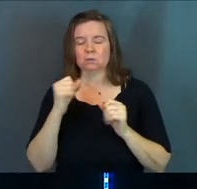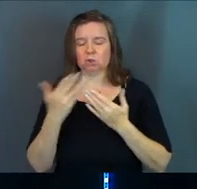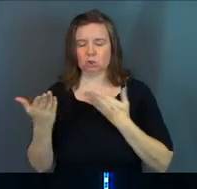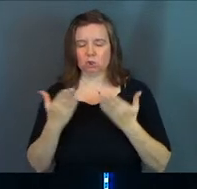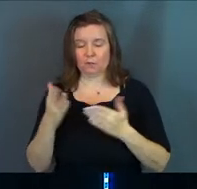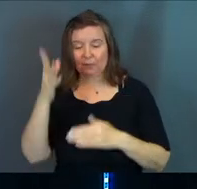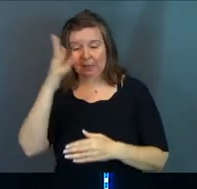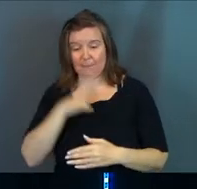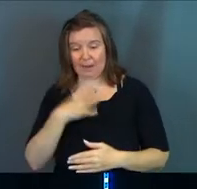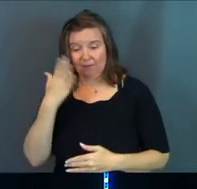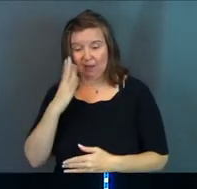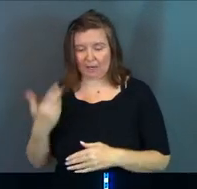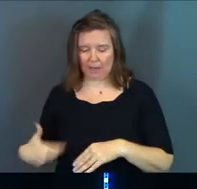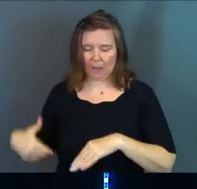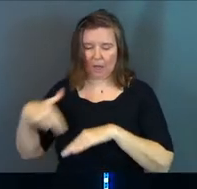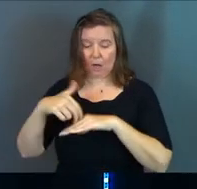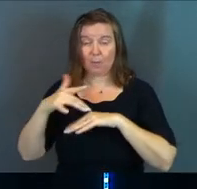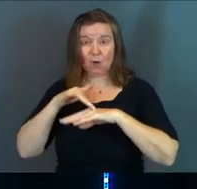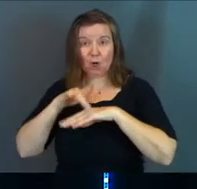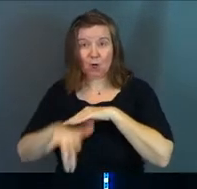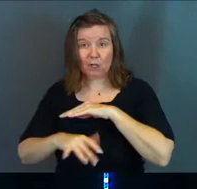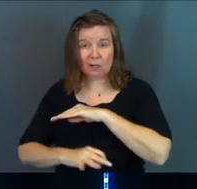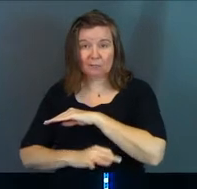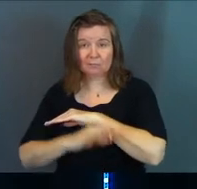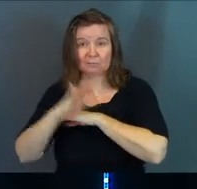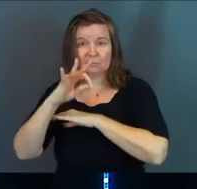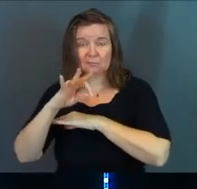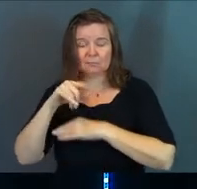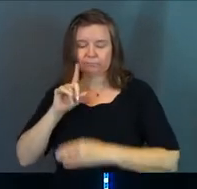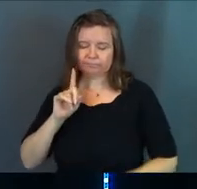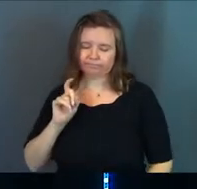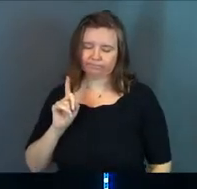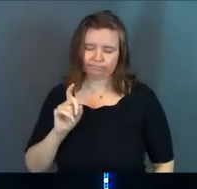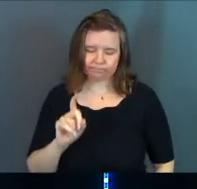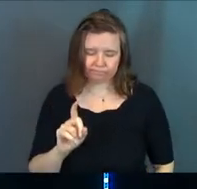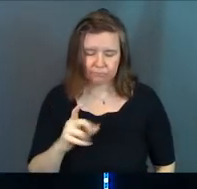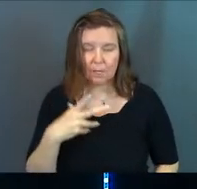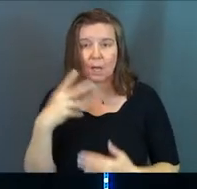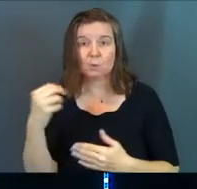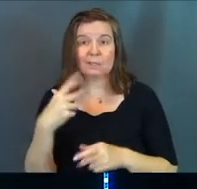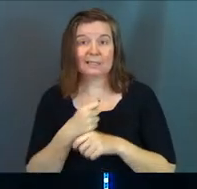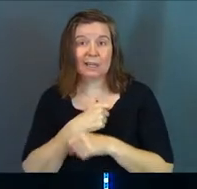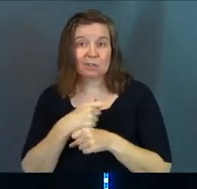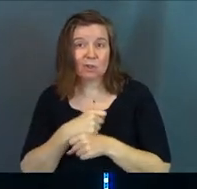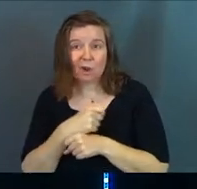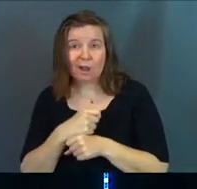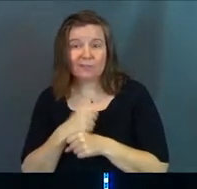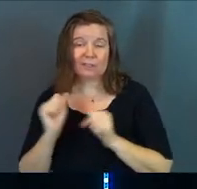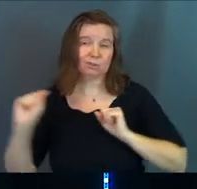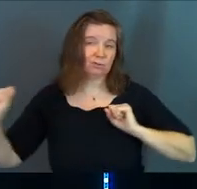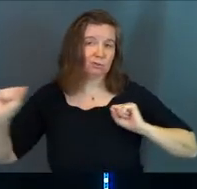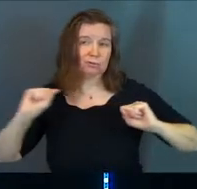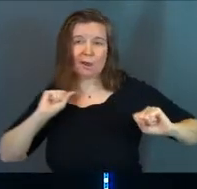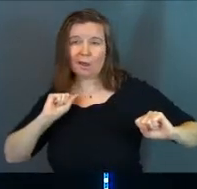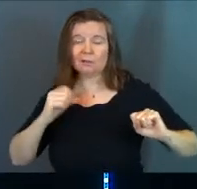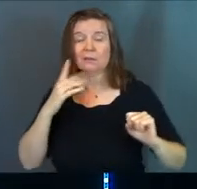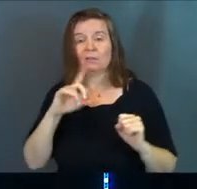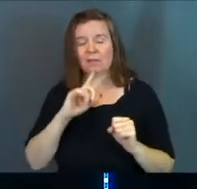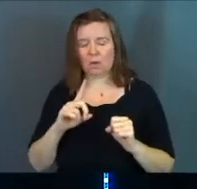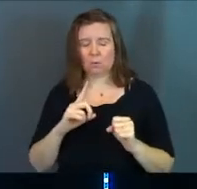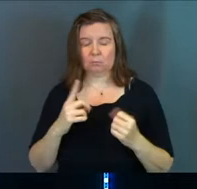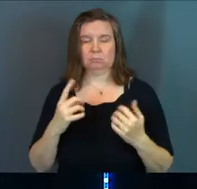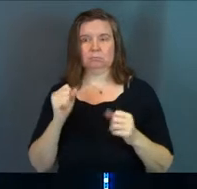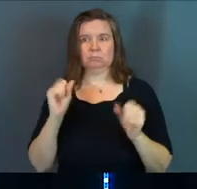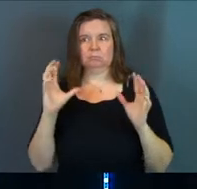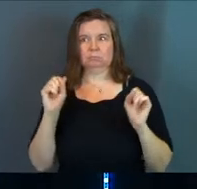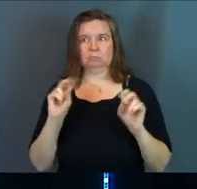servant of the man of God got up early the next morning and went outside, right, just to get his coffee, like stretch a little bit. There were the